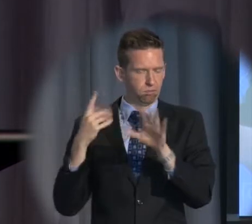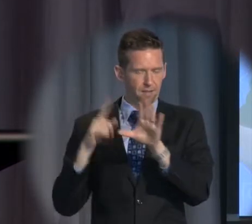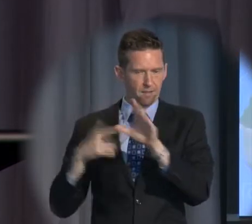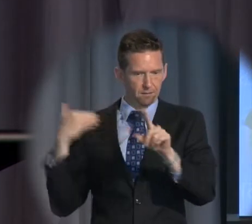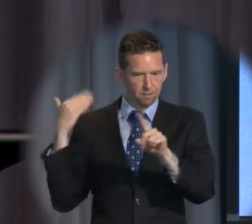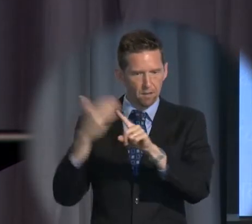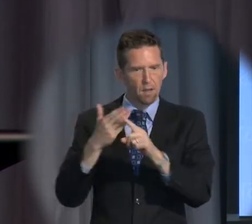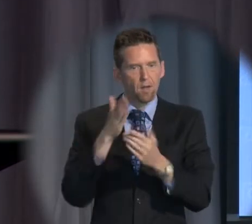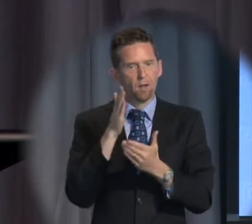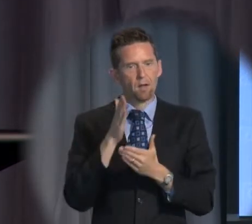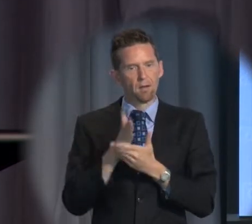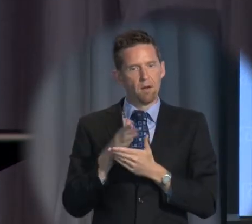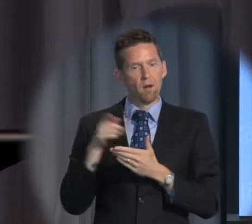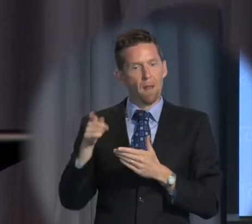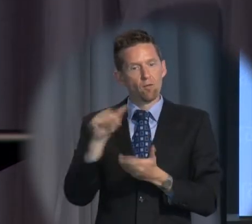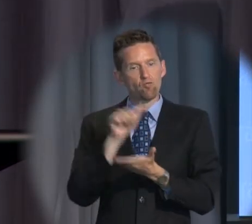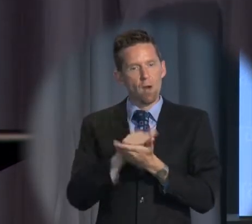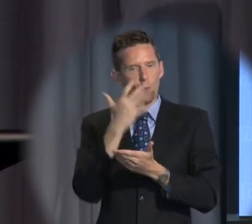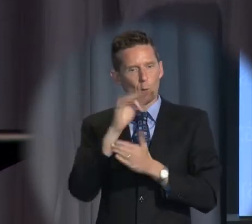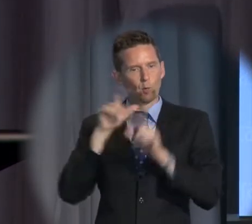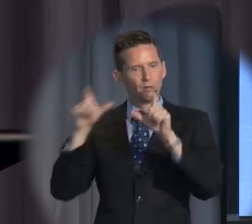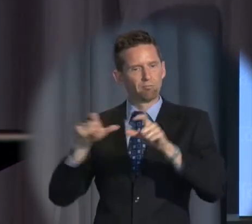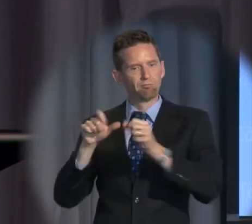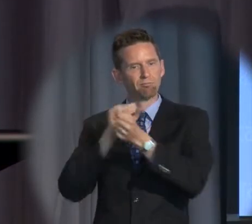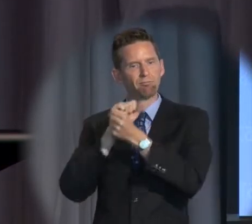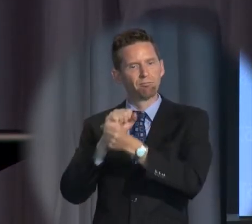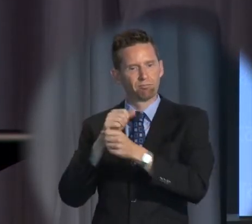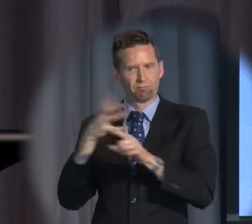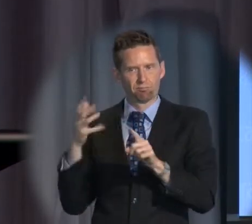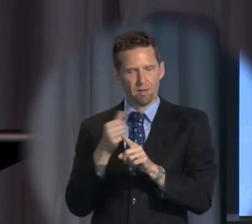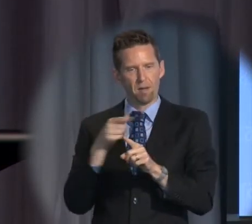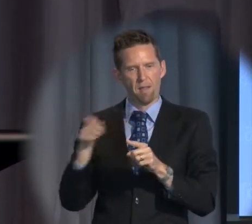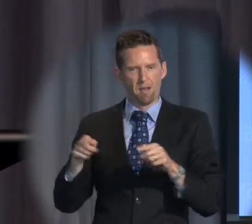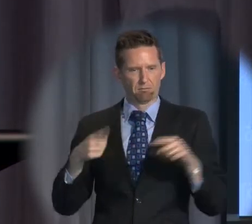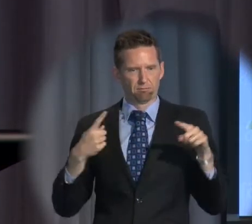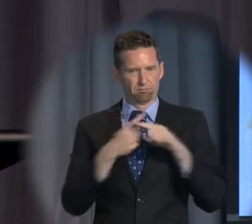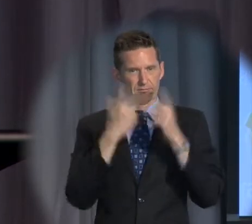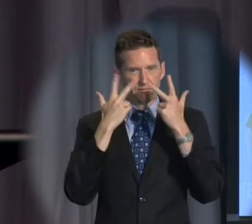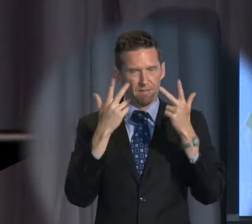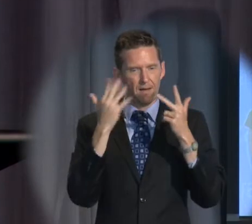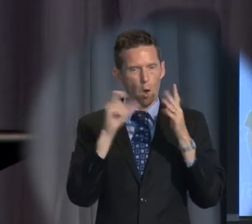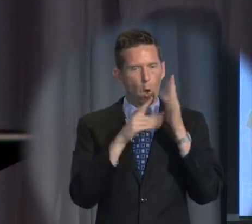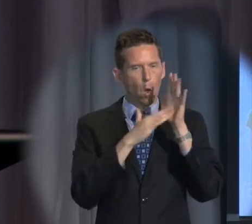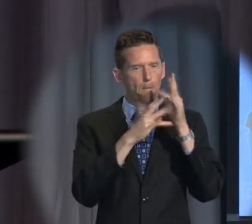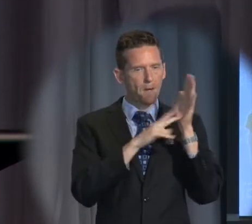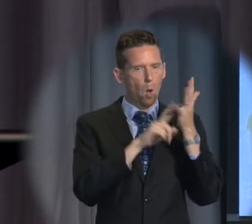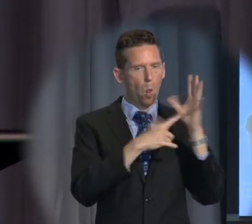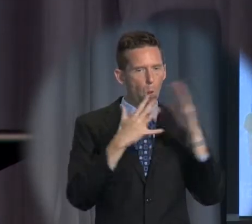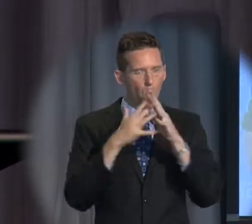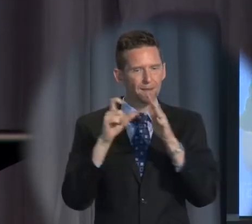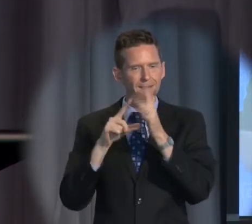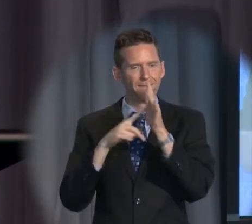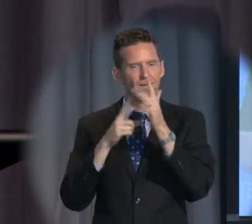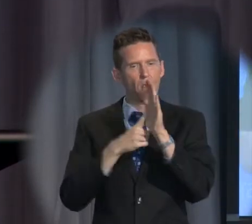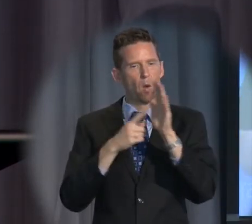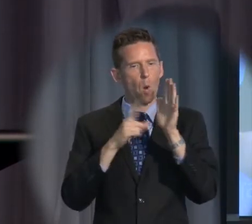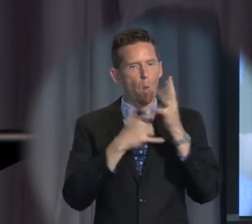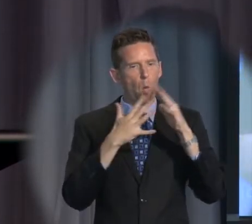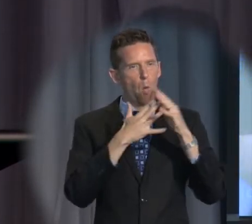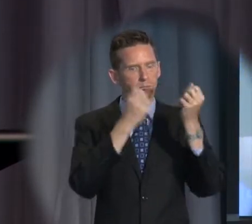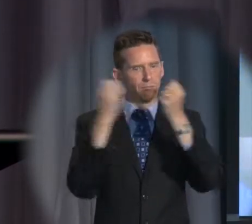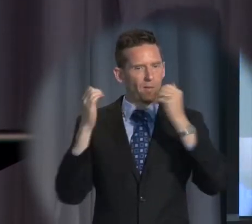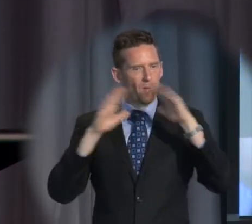not to be detained arbitrarily is reflected in every common law and civil law system in the world. The idea that the executive